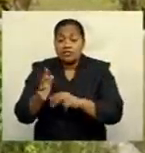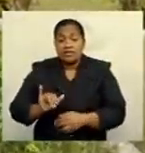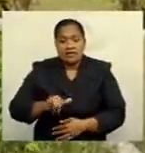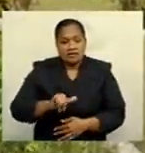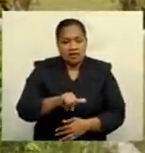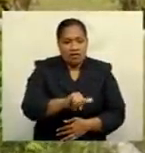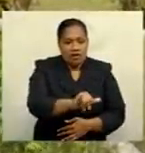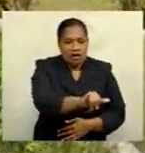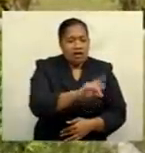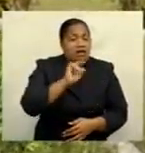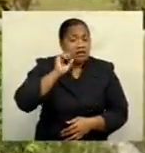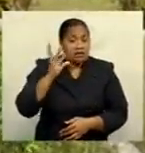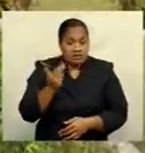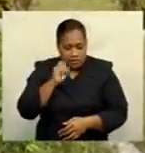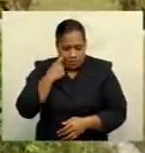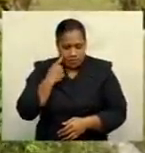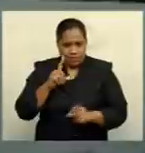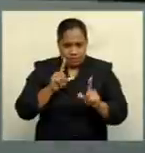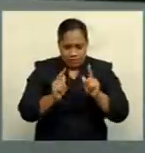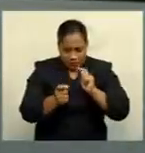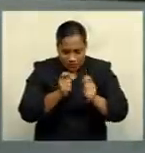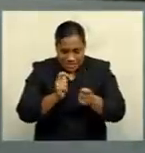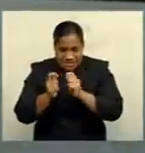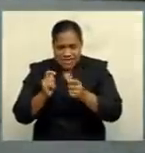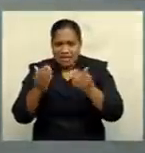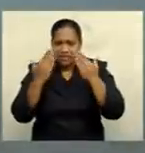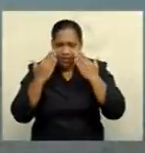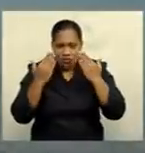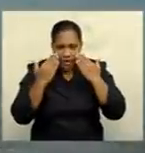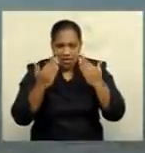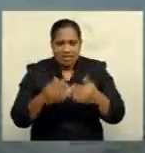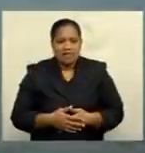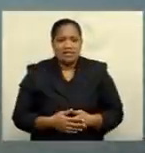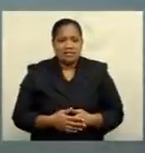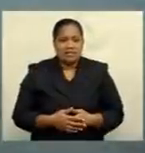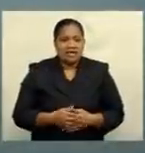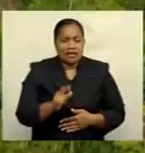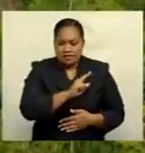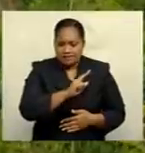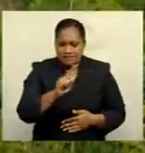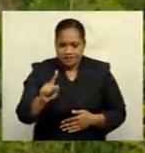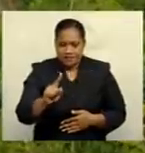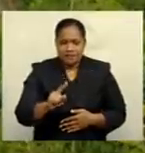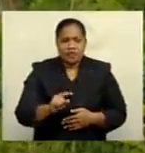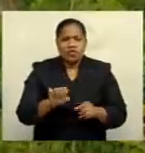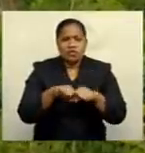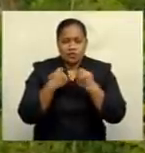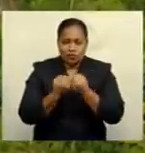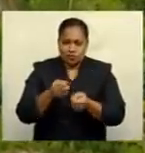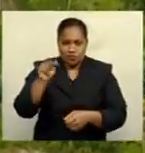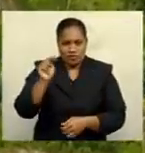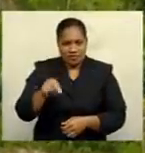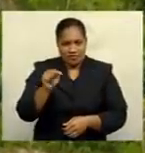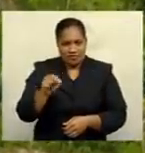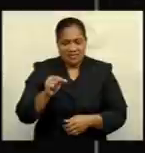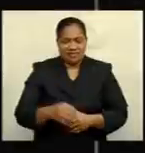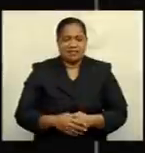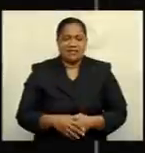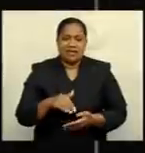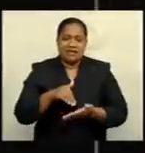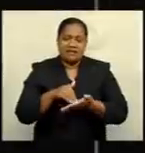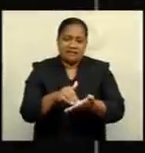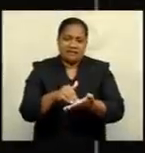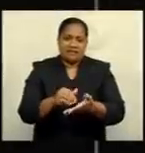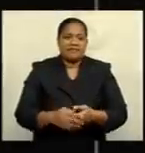conduct surveillance and testing, awareness sessions and attend to immediate health and social needs. That's Kelly Vatala, FBC News.